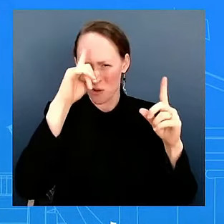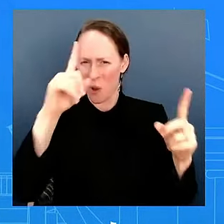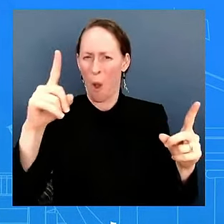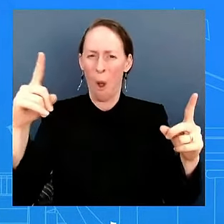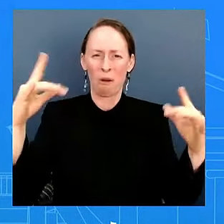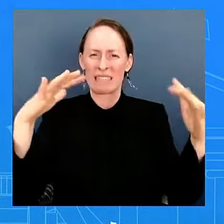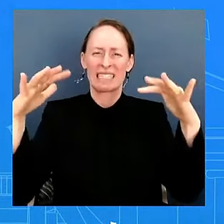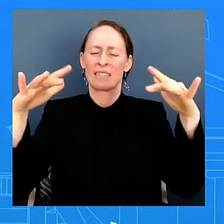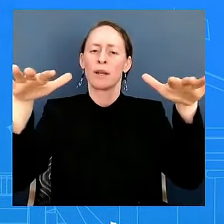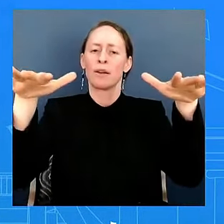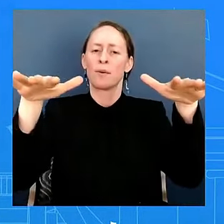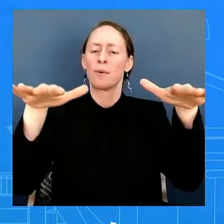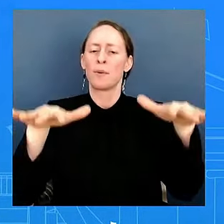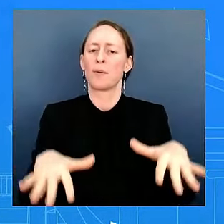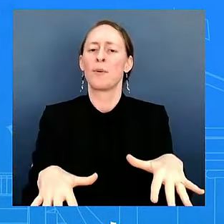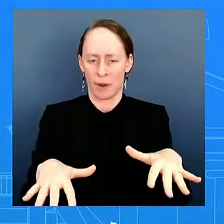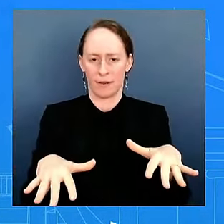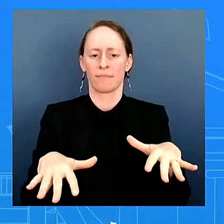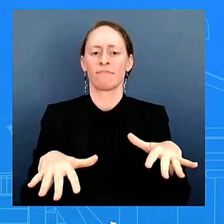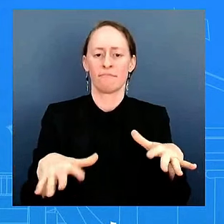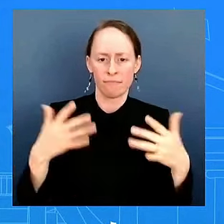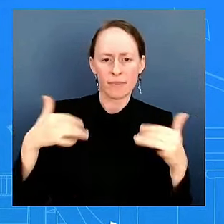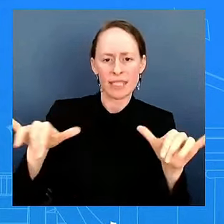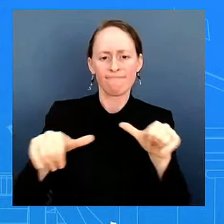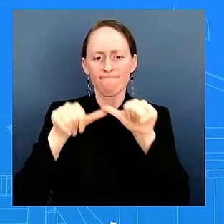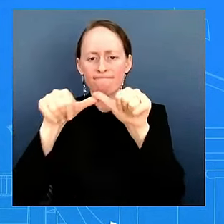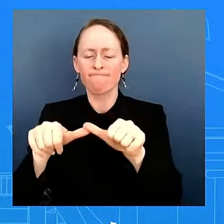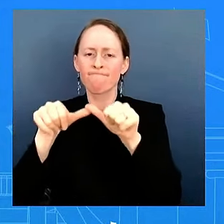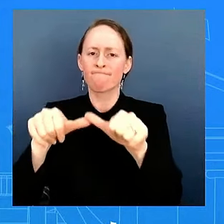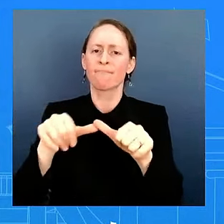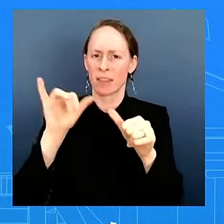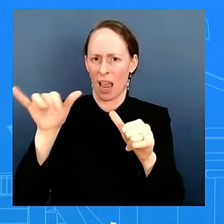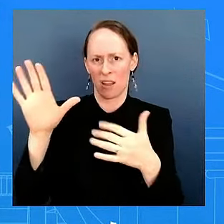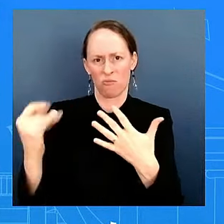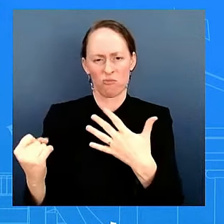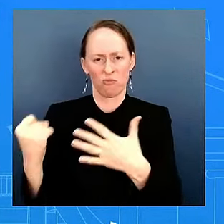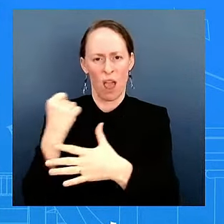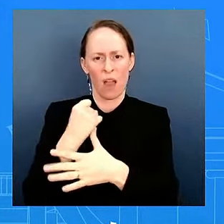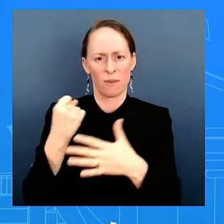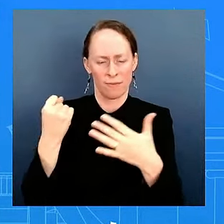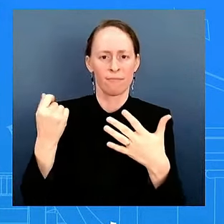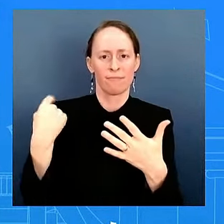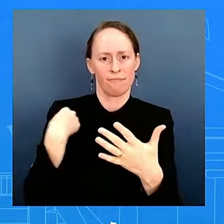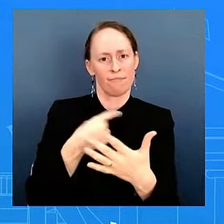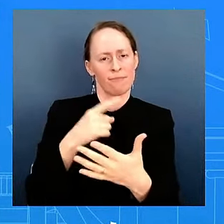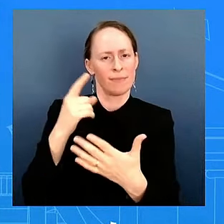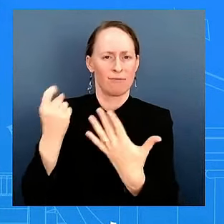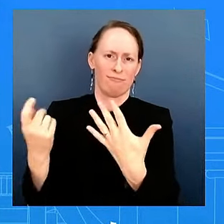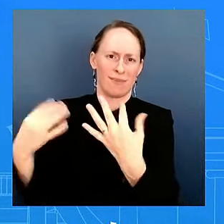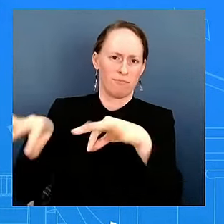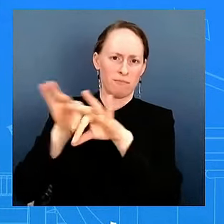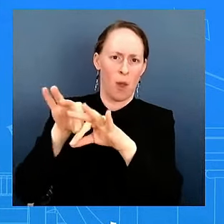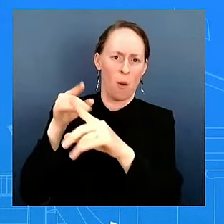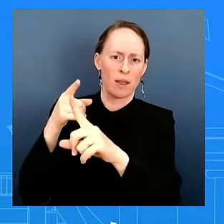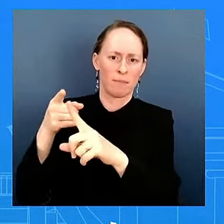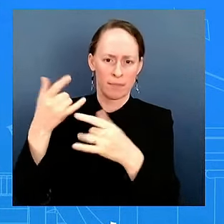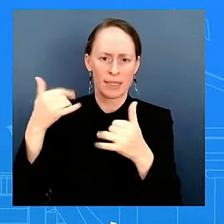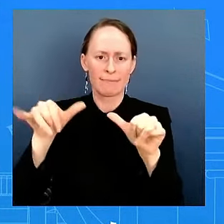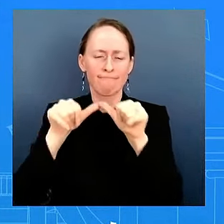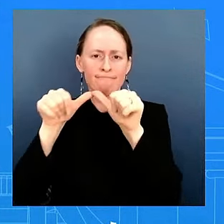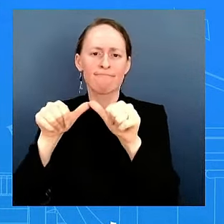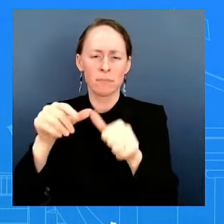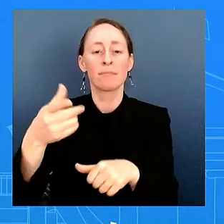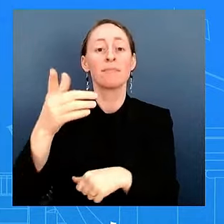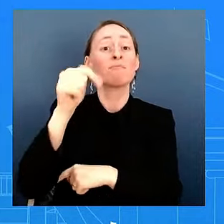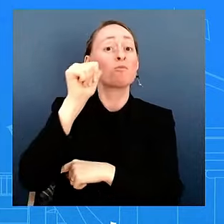senior team. I met with him, obviously, ahead of his interview today. And you'll see him tomorrow. And when we have more to share,